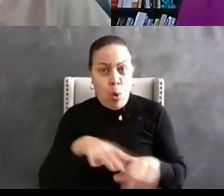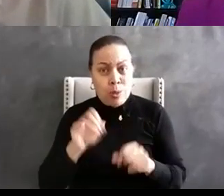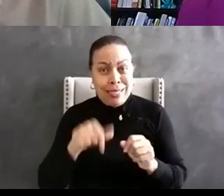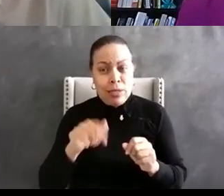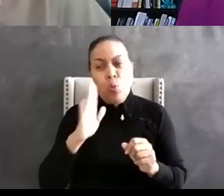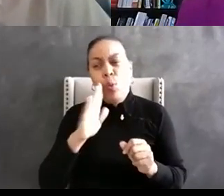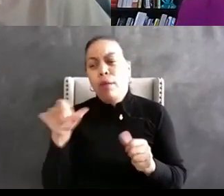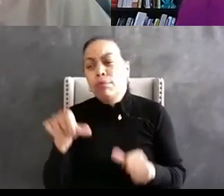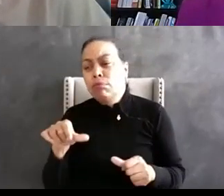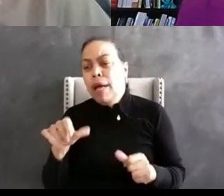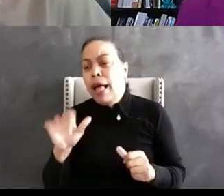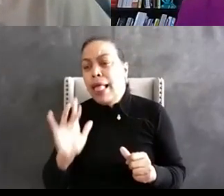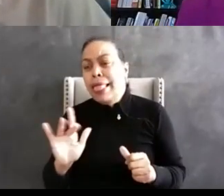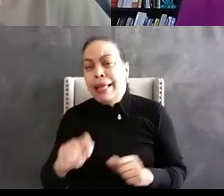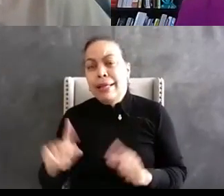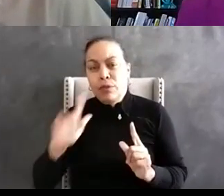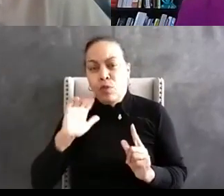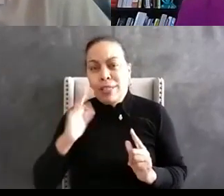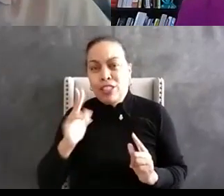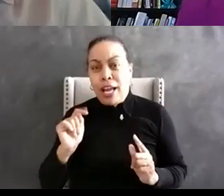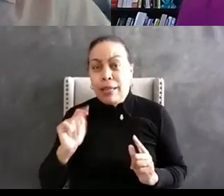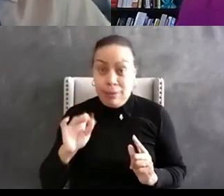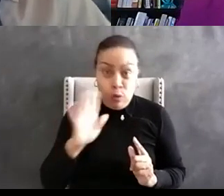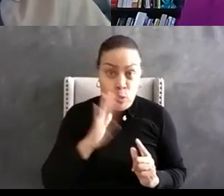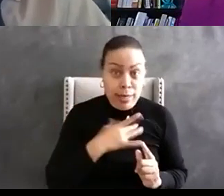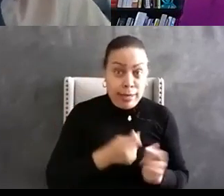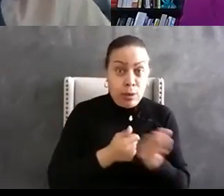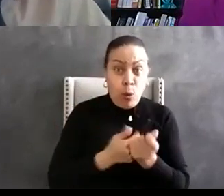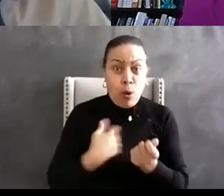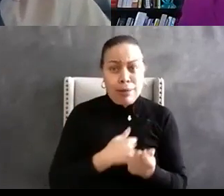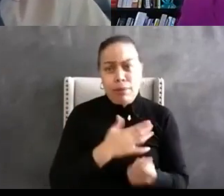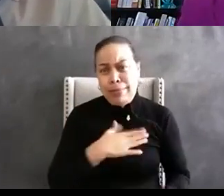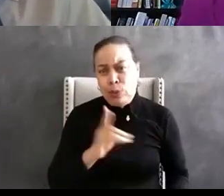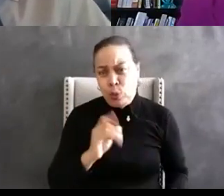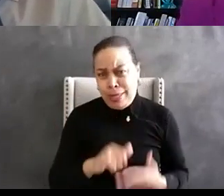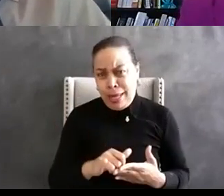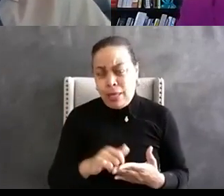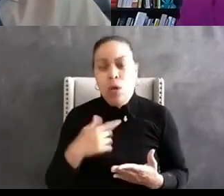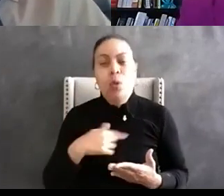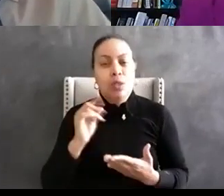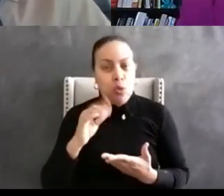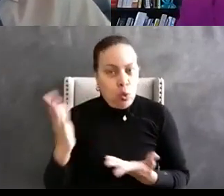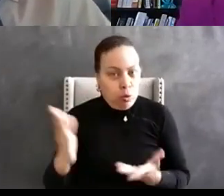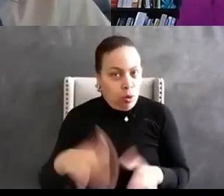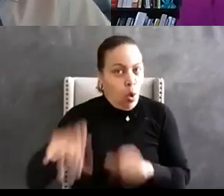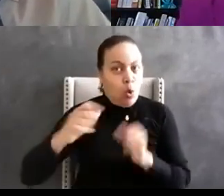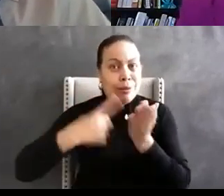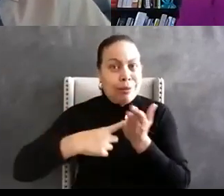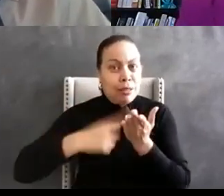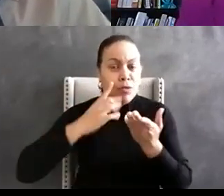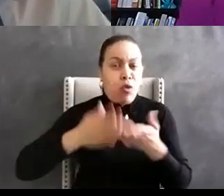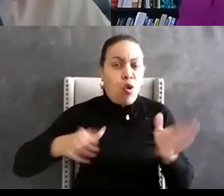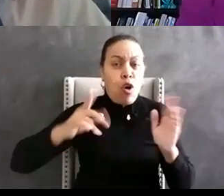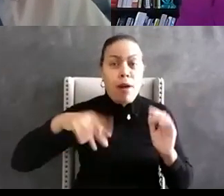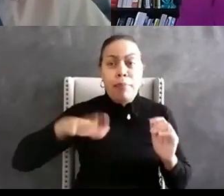chat if you choose to support it please do uh they bring in some solution-based uh conversations to the public and if you know I know when